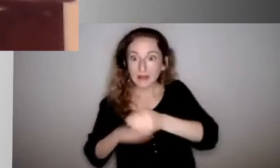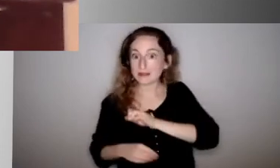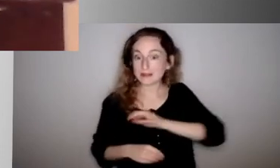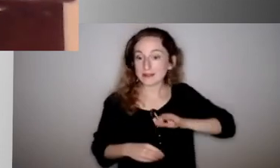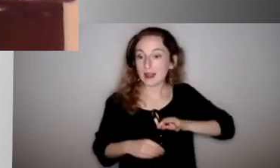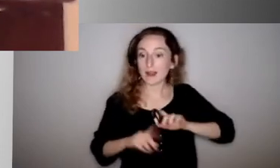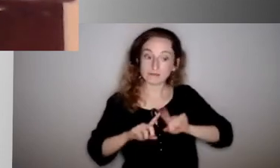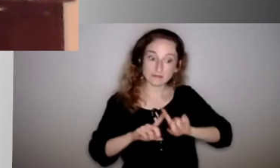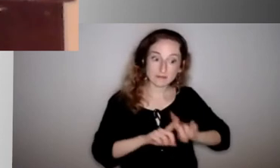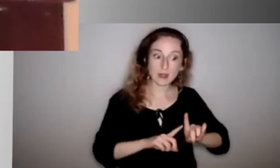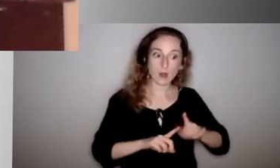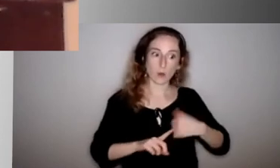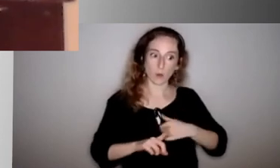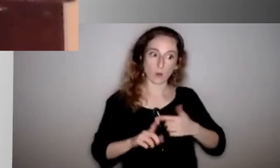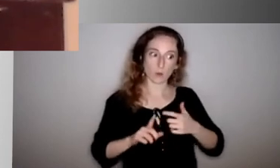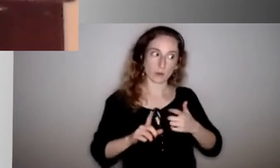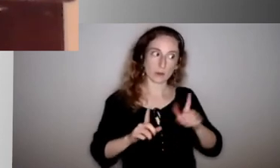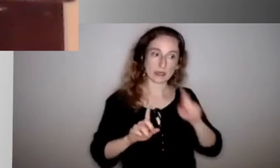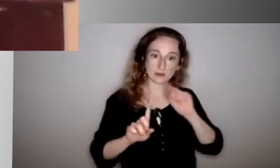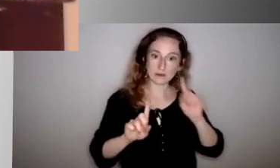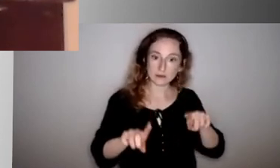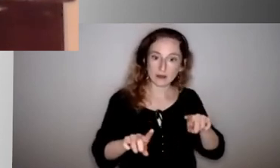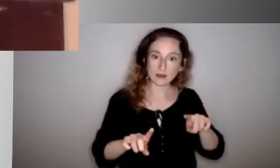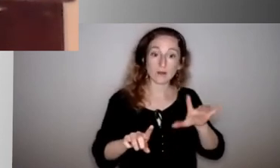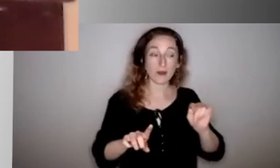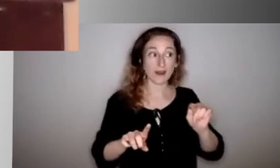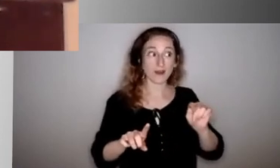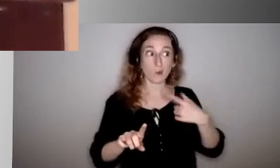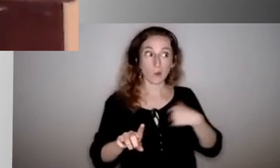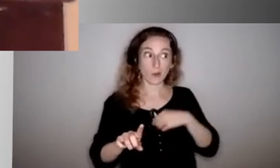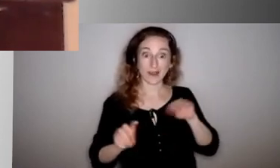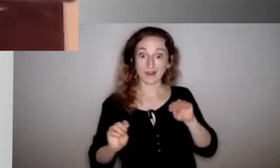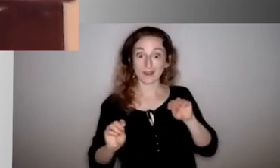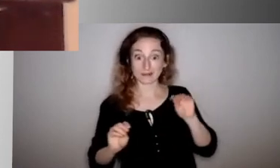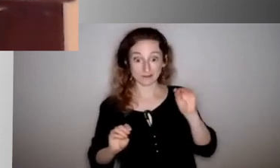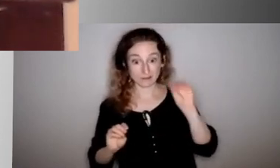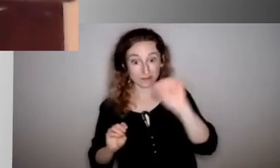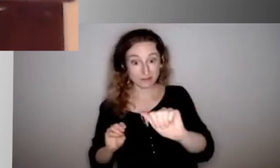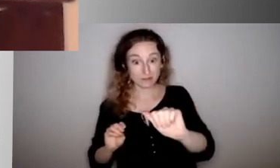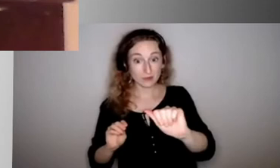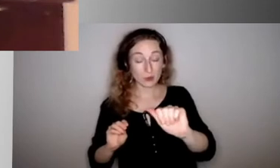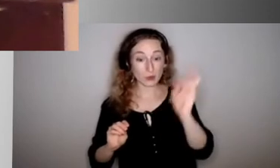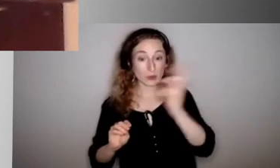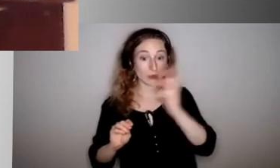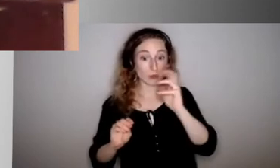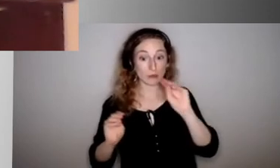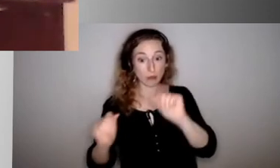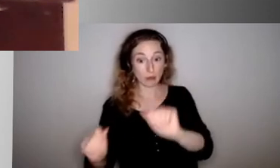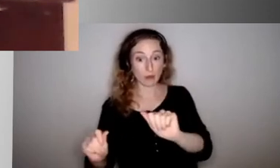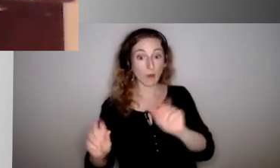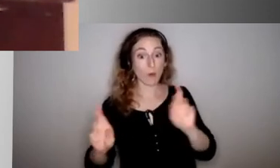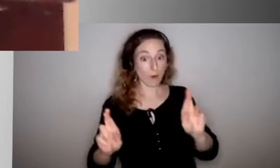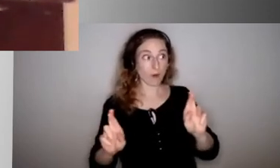today to what we are currently facing with the hope that the funding will come forward for